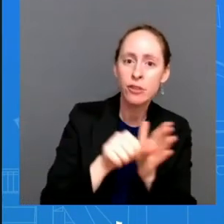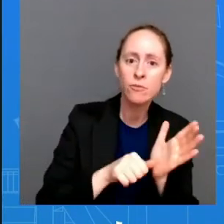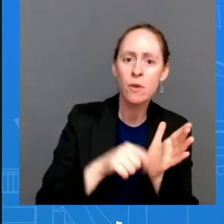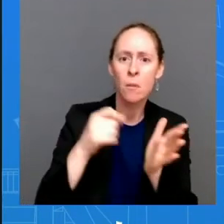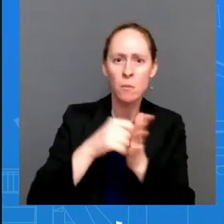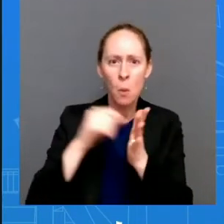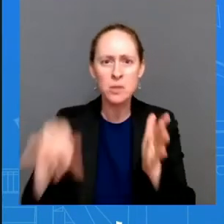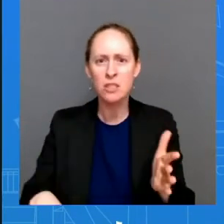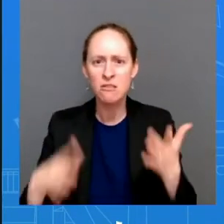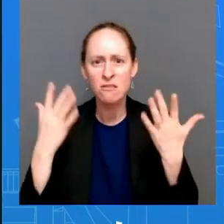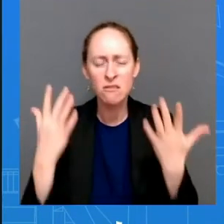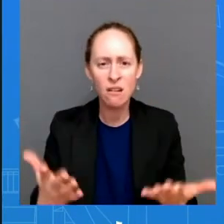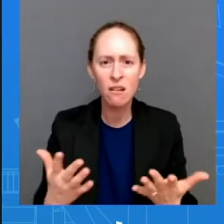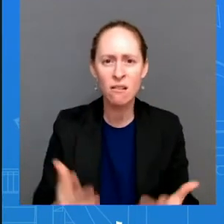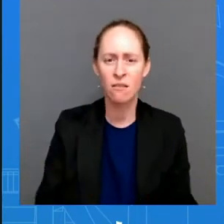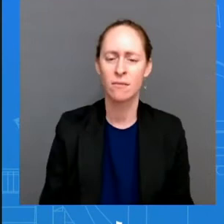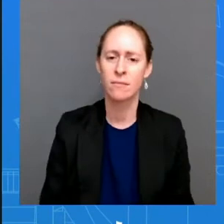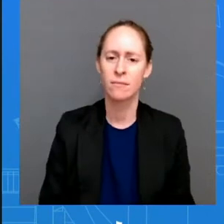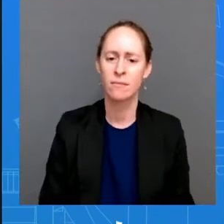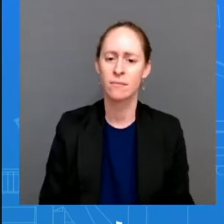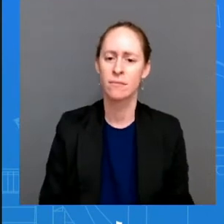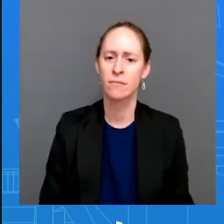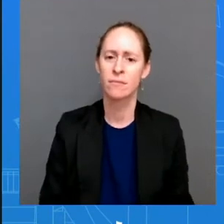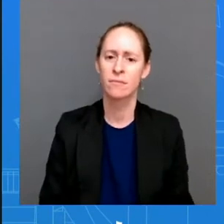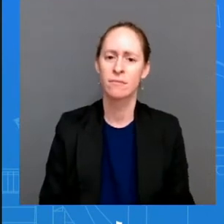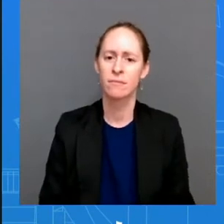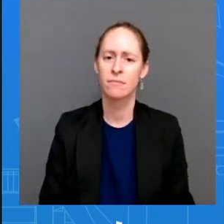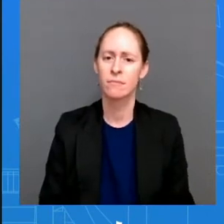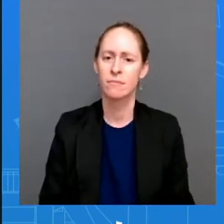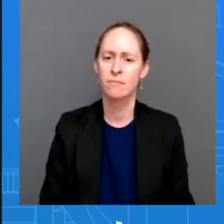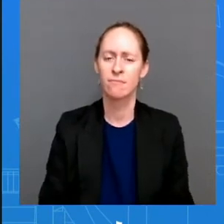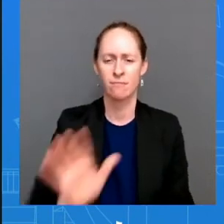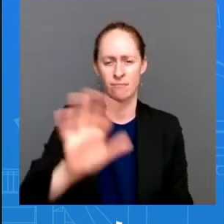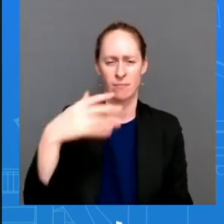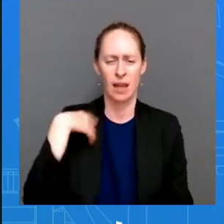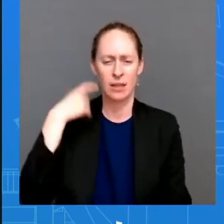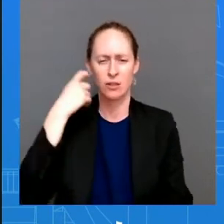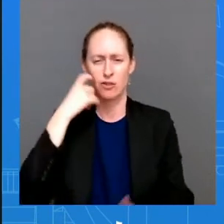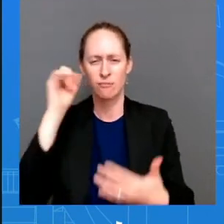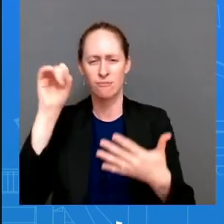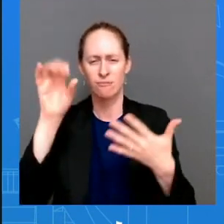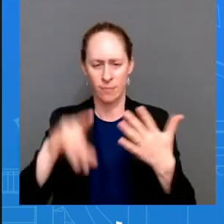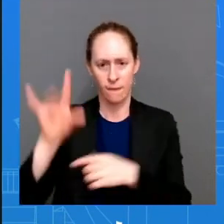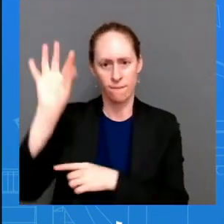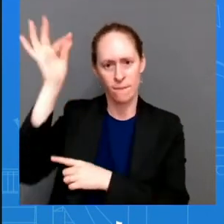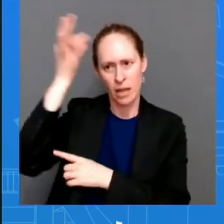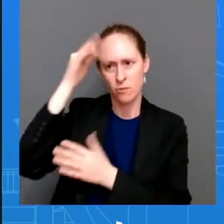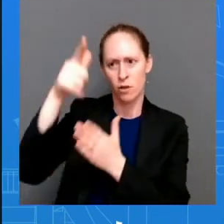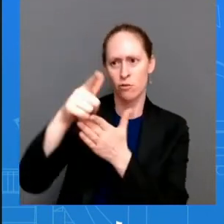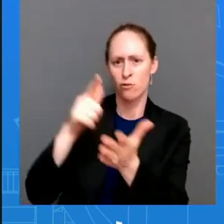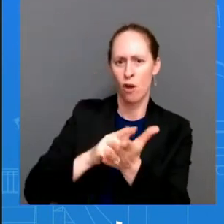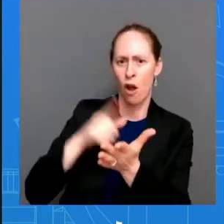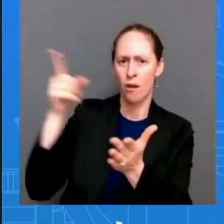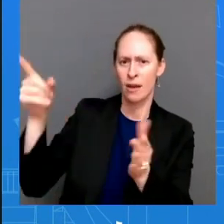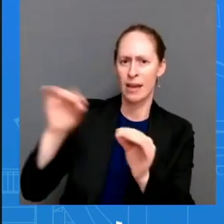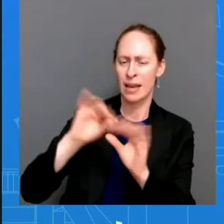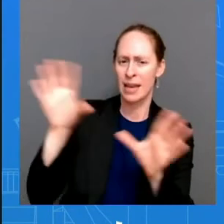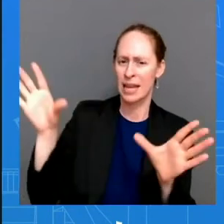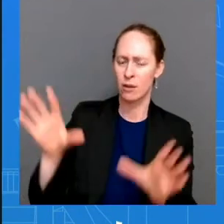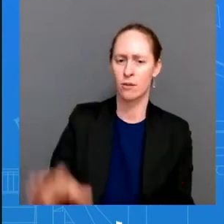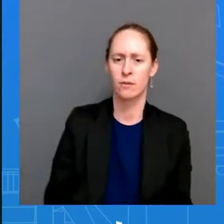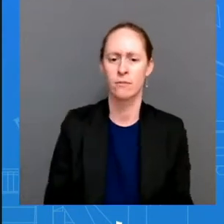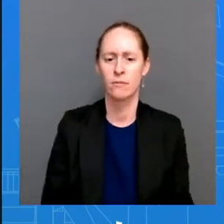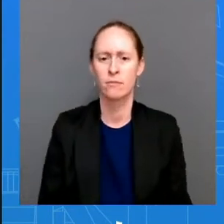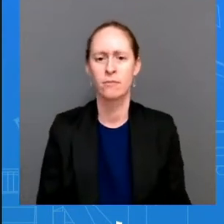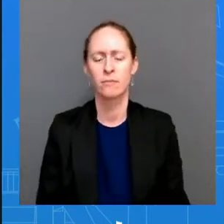basically um the same as i just laid out which is like federal law makes clear right that doctors must provide women emergency medical care